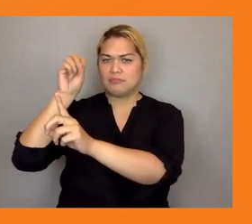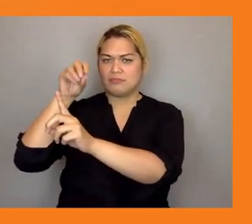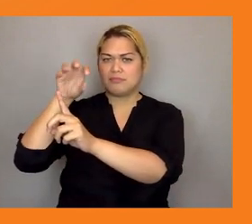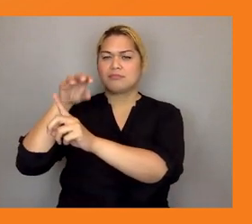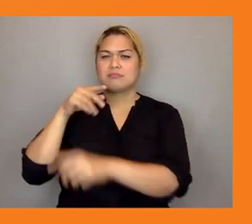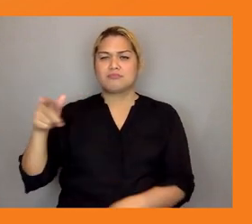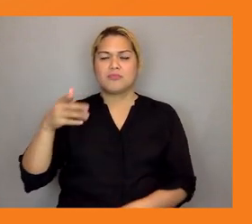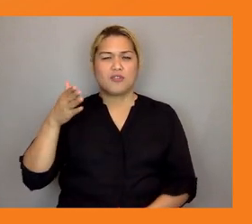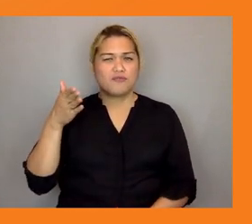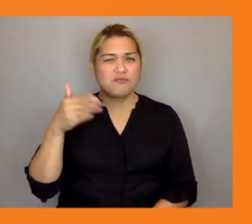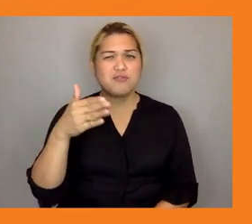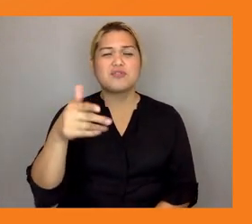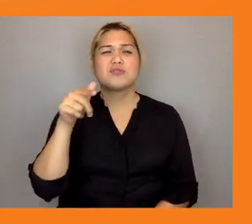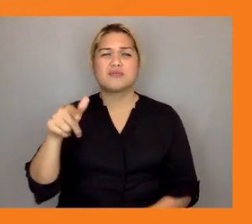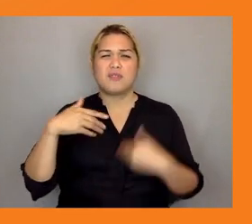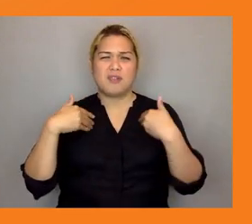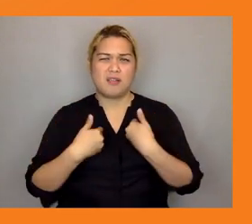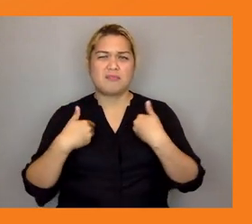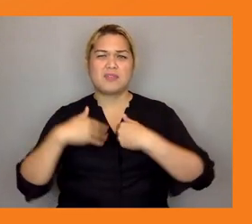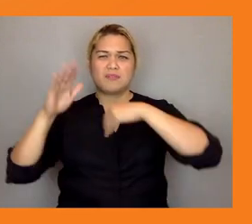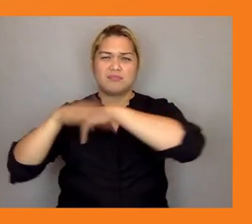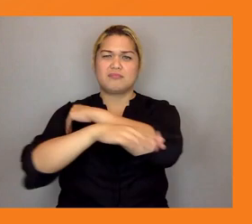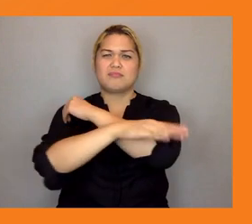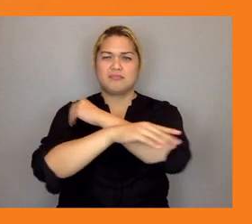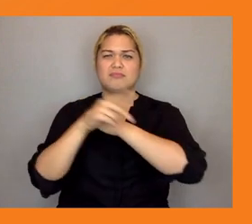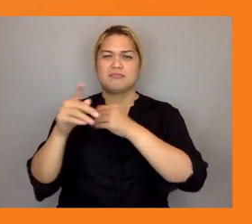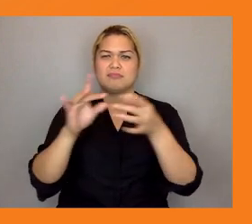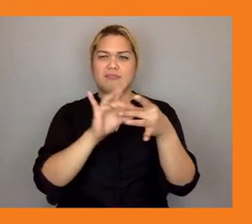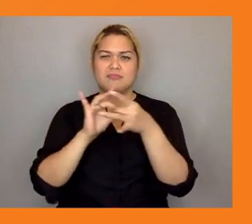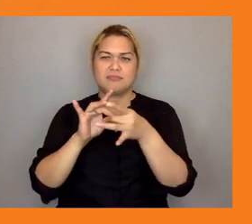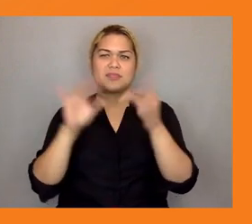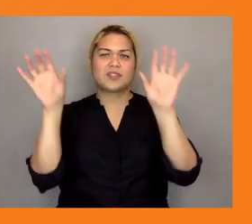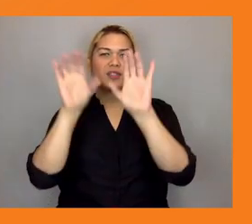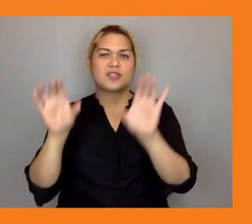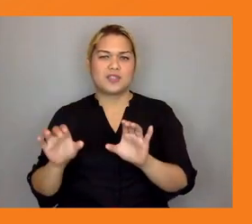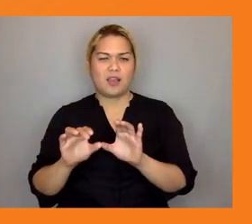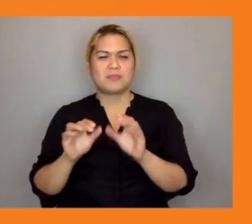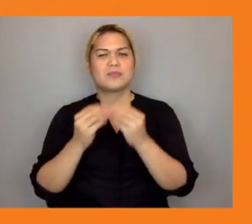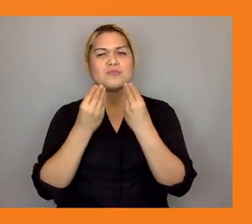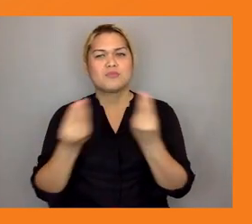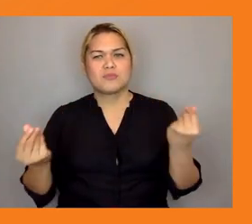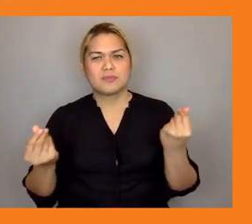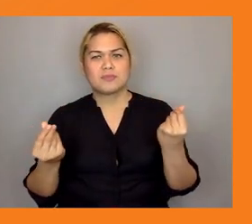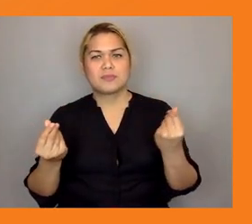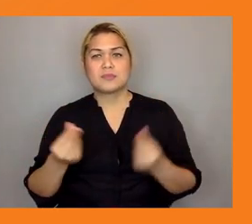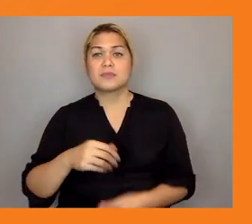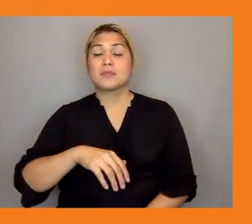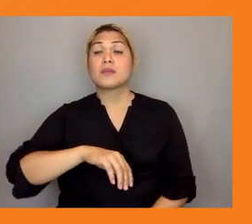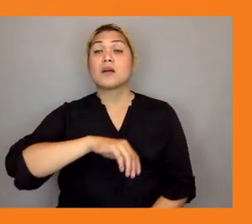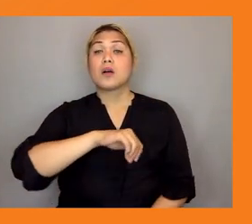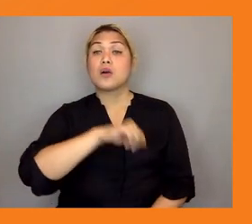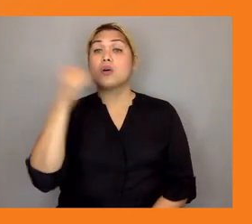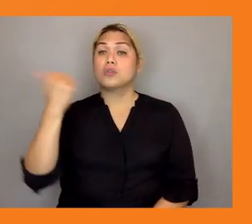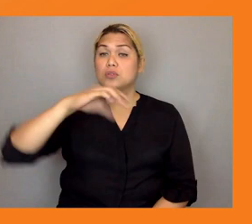adaptation and also mitigation uh as you may have known that for other countries the ocean resources uh are the most